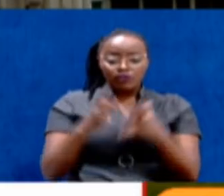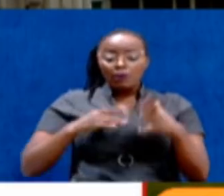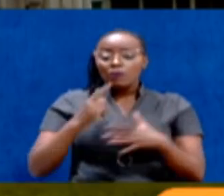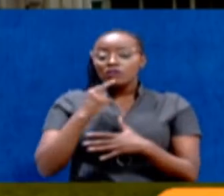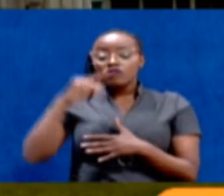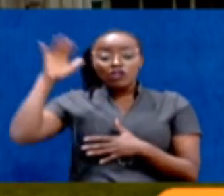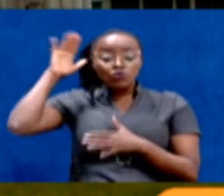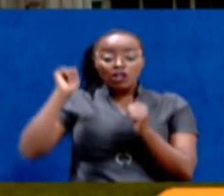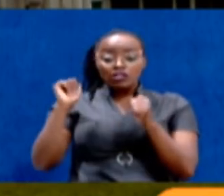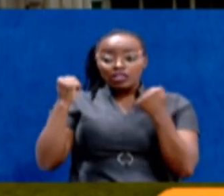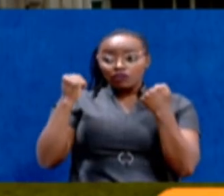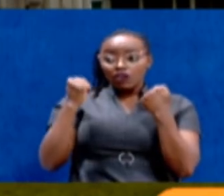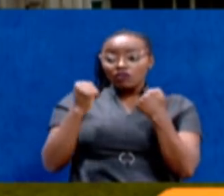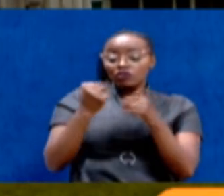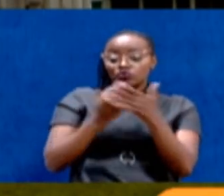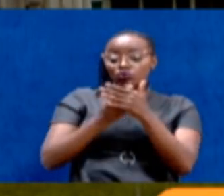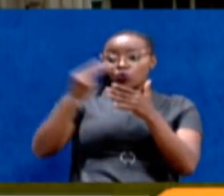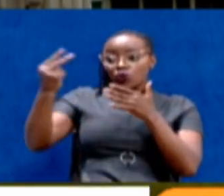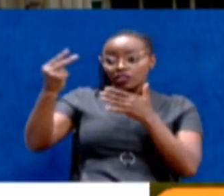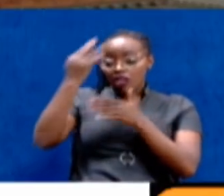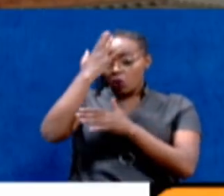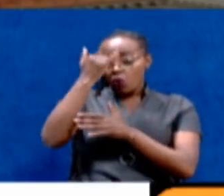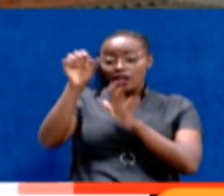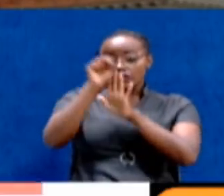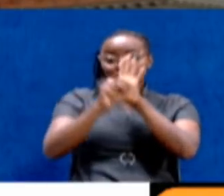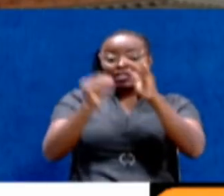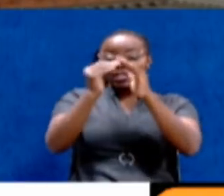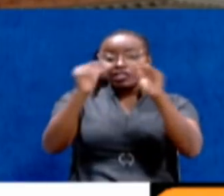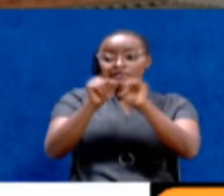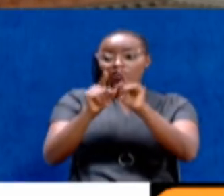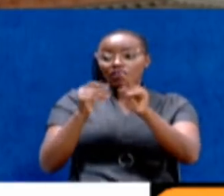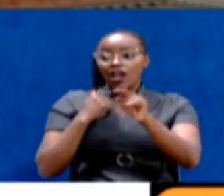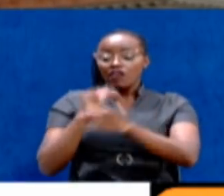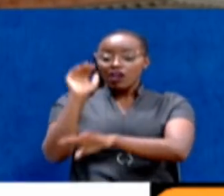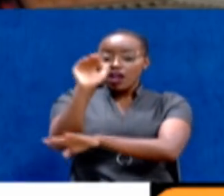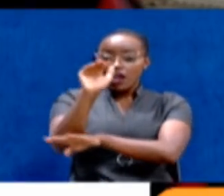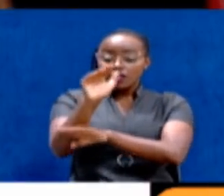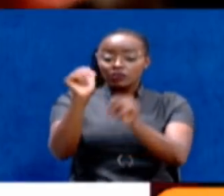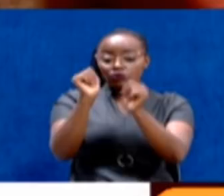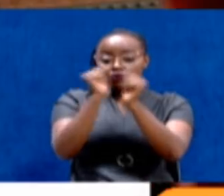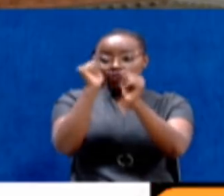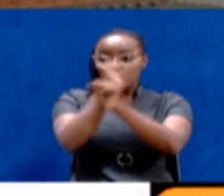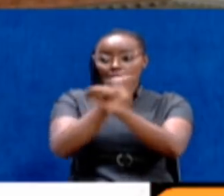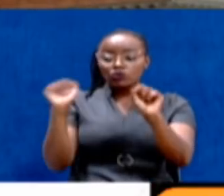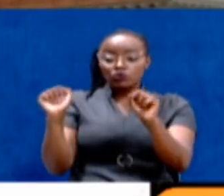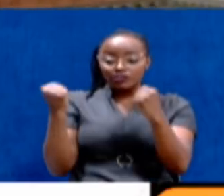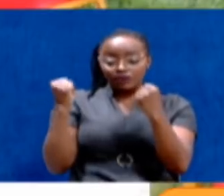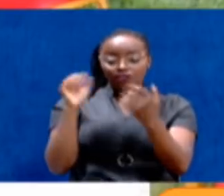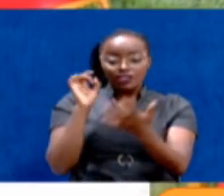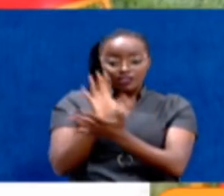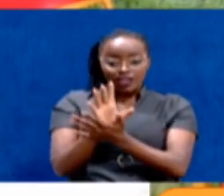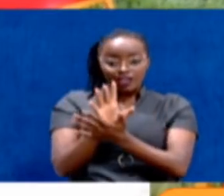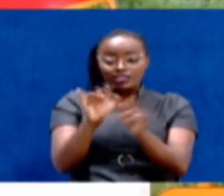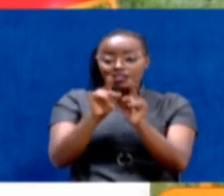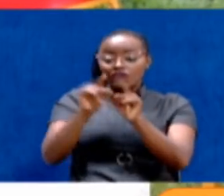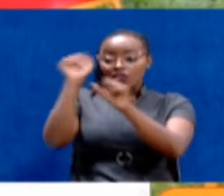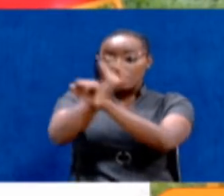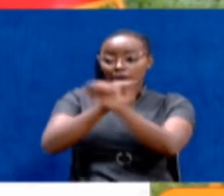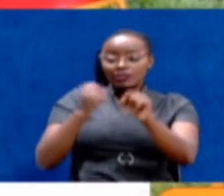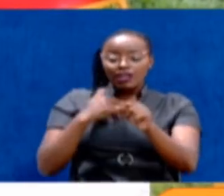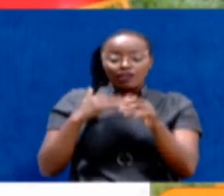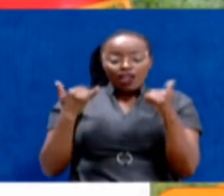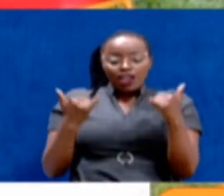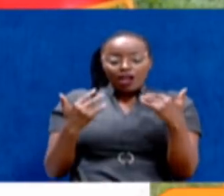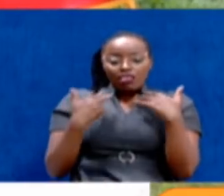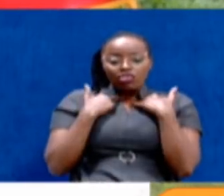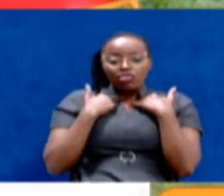syndicate, Duwale was served the purge two weeks ago at Statehouse after he personally pleaded with the President to save him the sack. With the President's hands